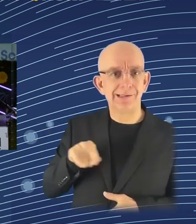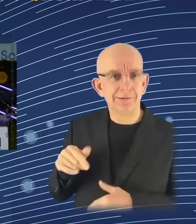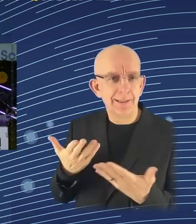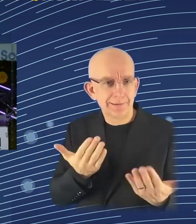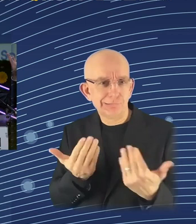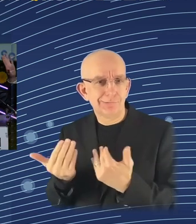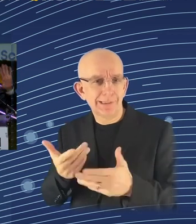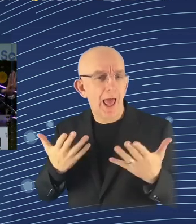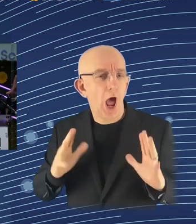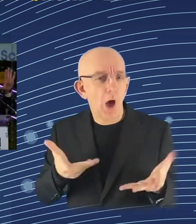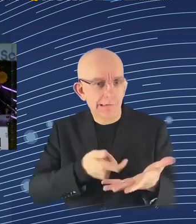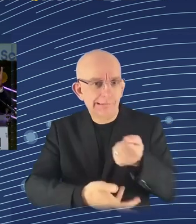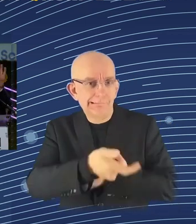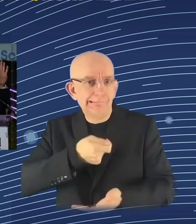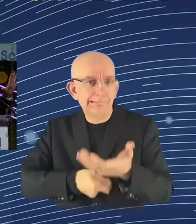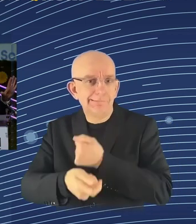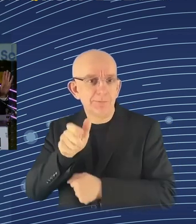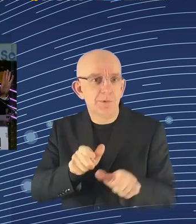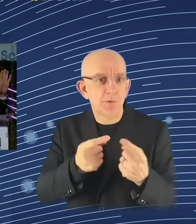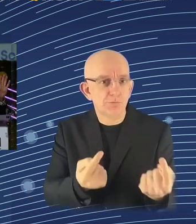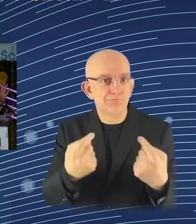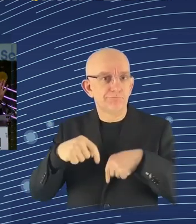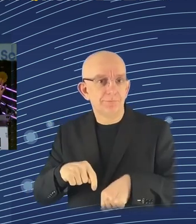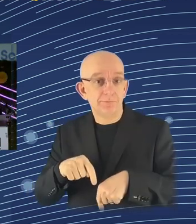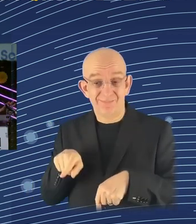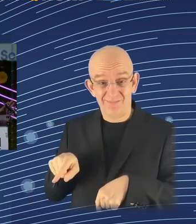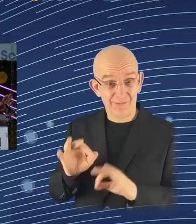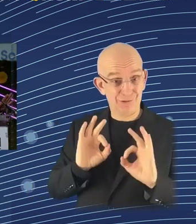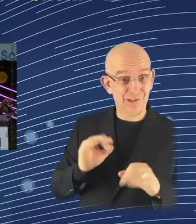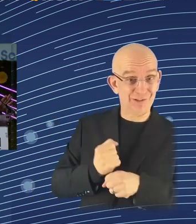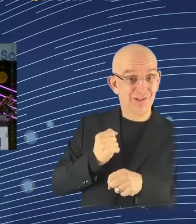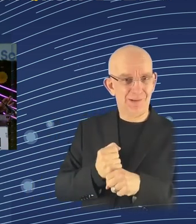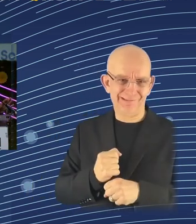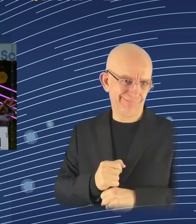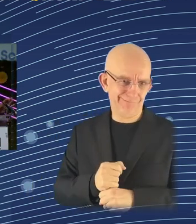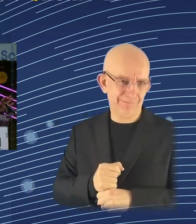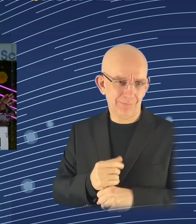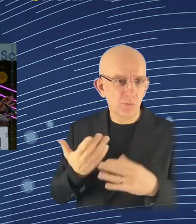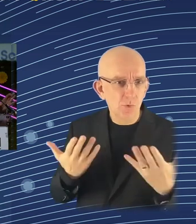this kind of conference is focusing on good jobs because we could make them very good.